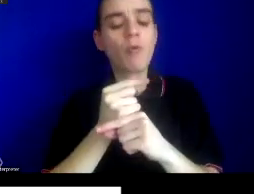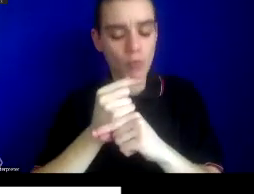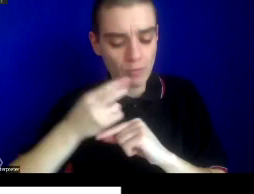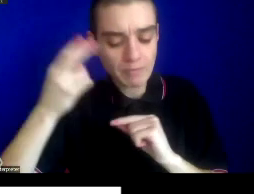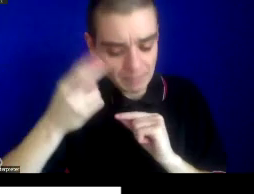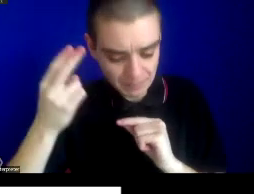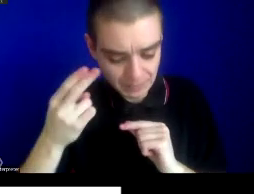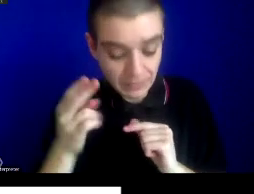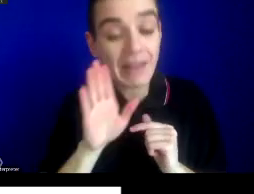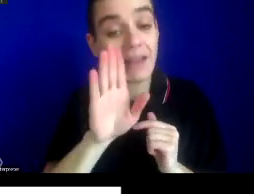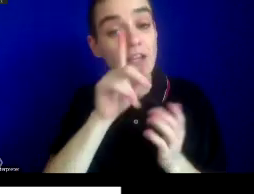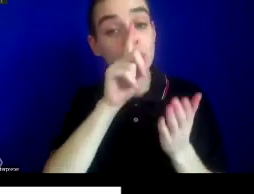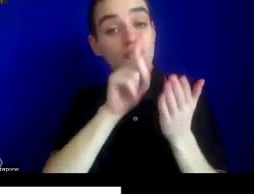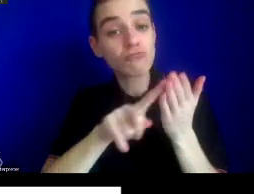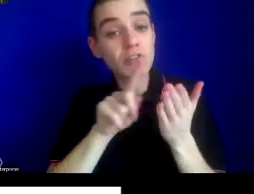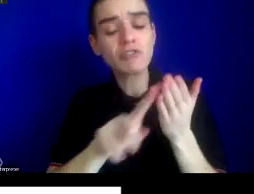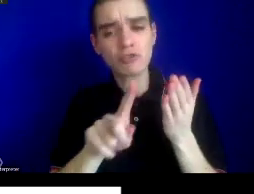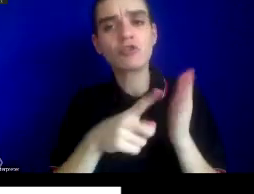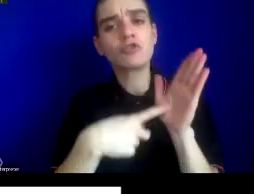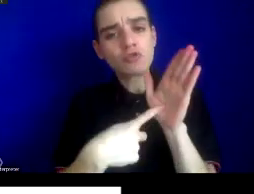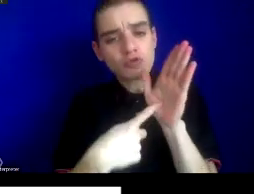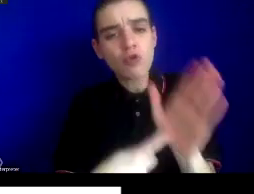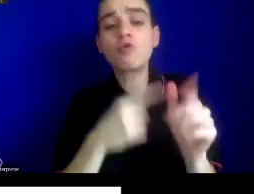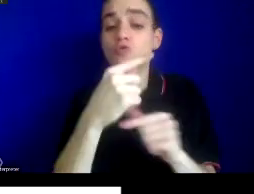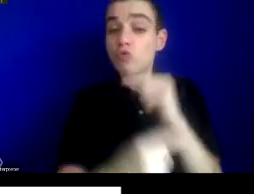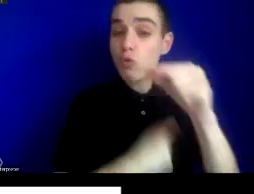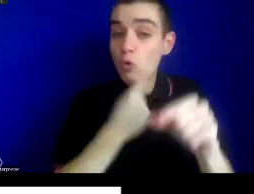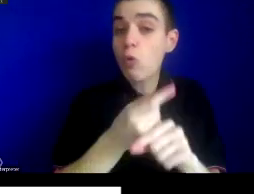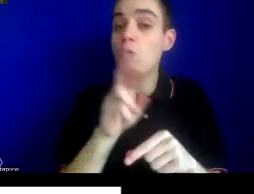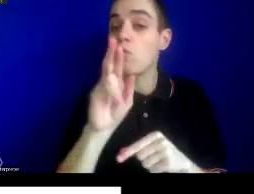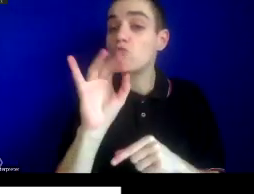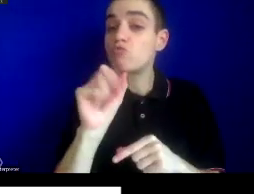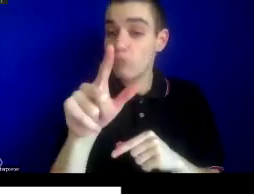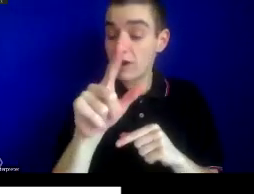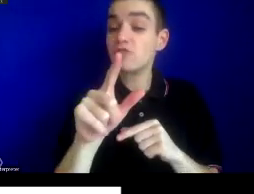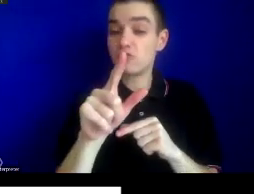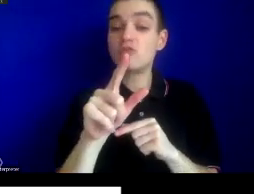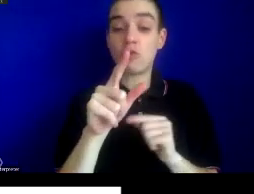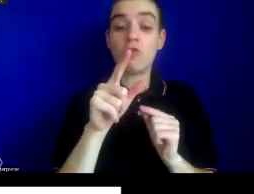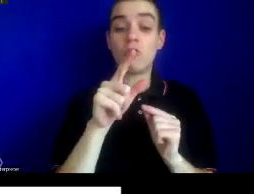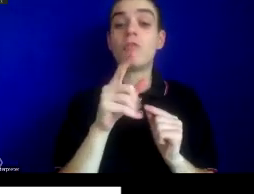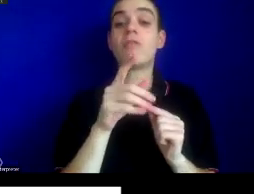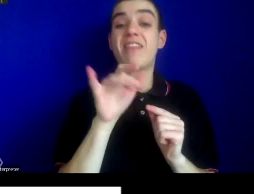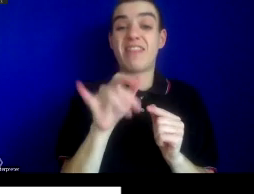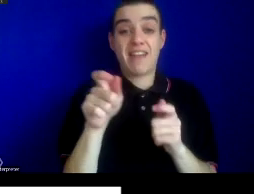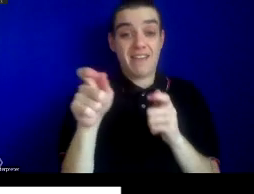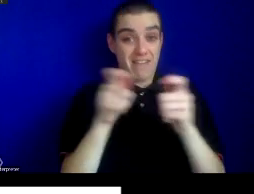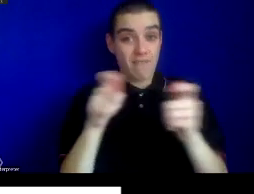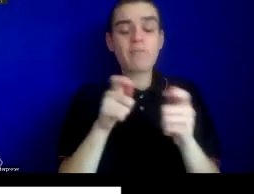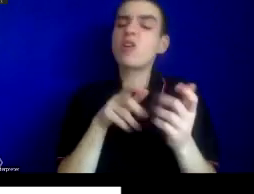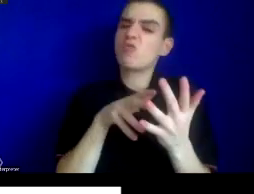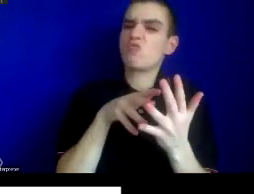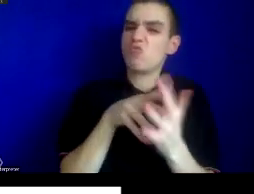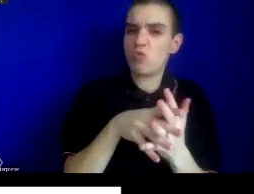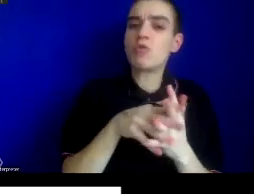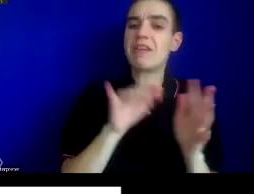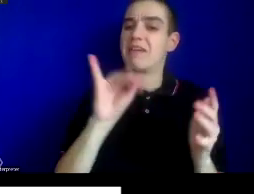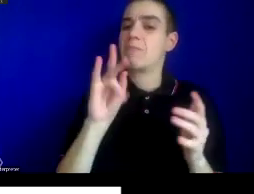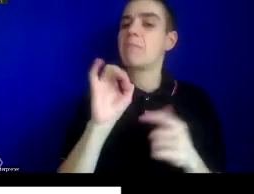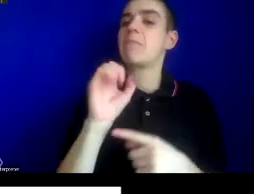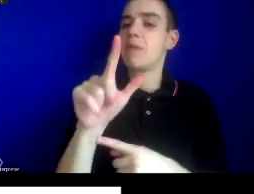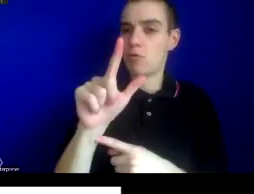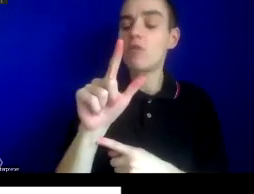research critically investigates global racial formations and how racial forms of governance rooted primarily in imperial projects